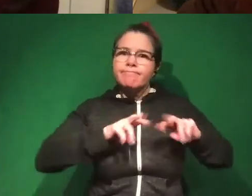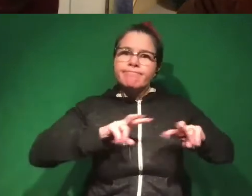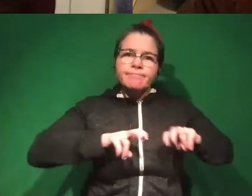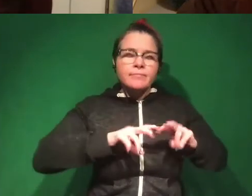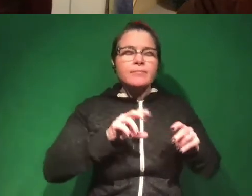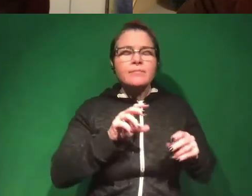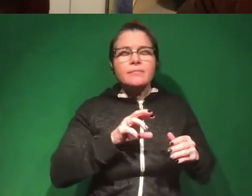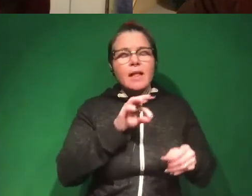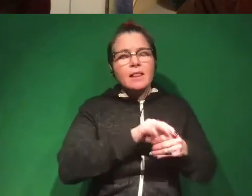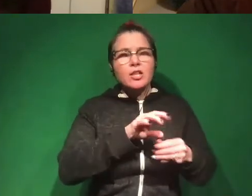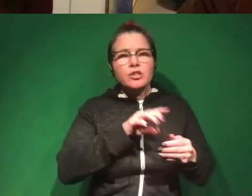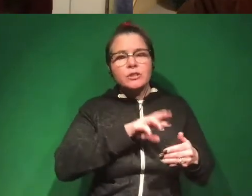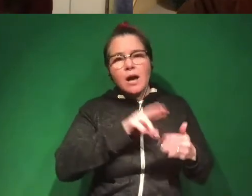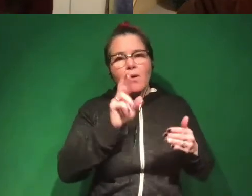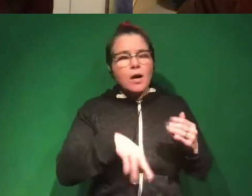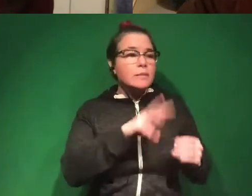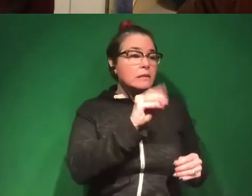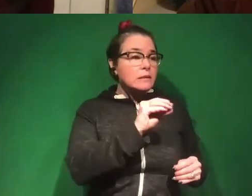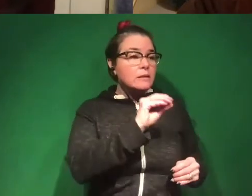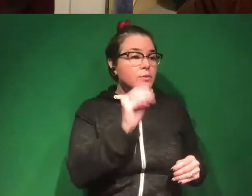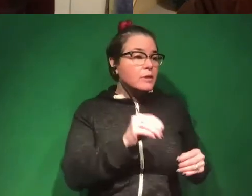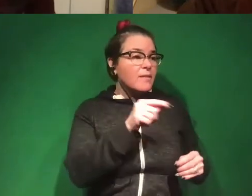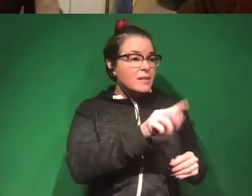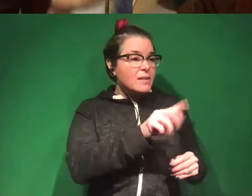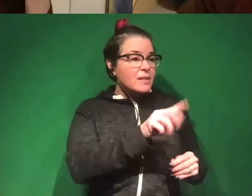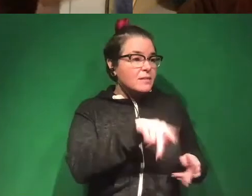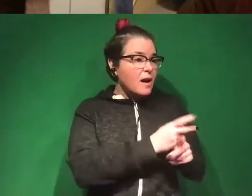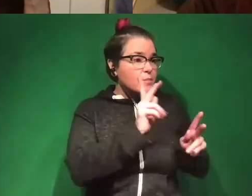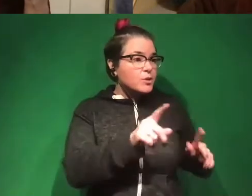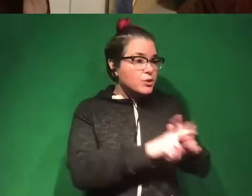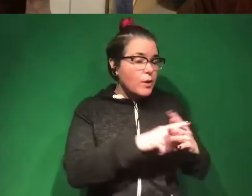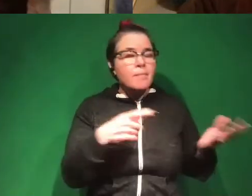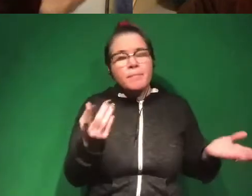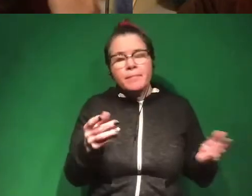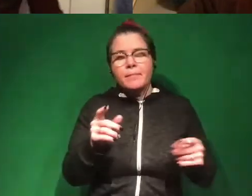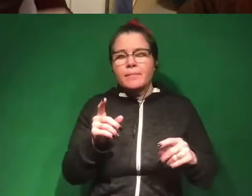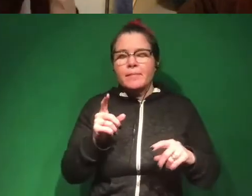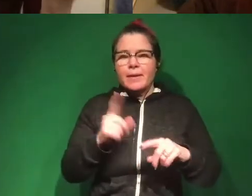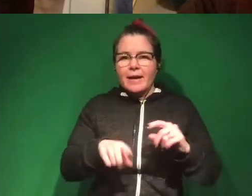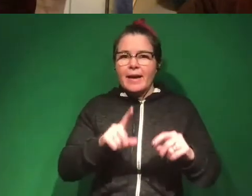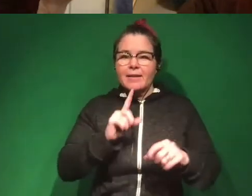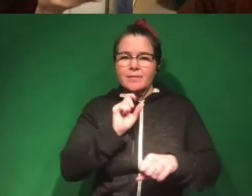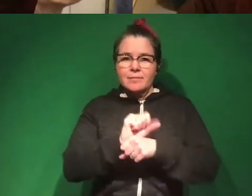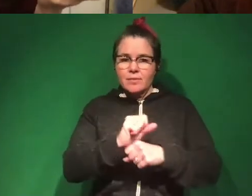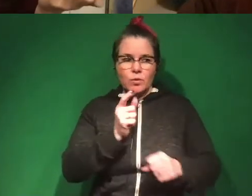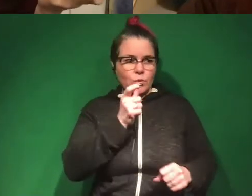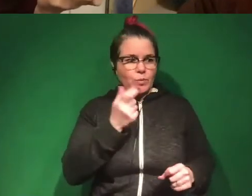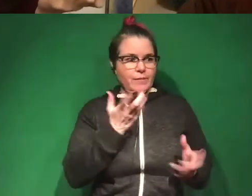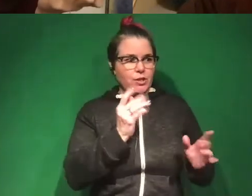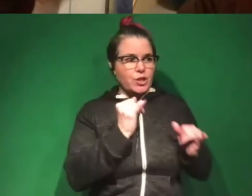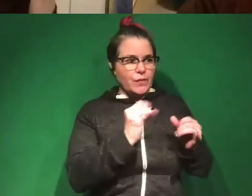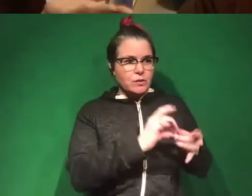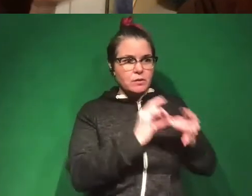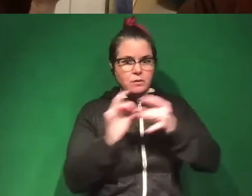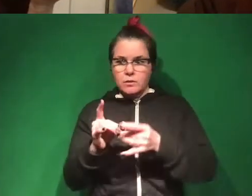which is to say 60% of so-and-so types of people turned out. But we can't really do any kind of mapping between the people we interviewed and who they voted